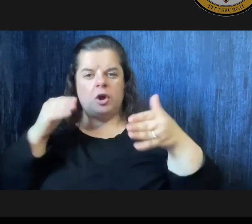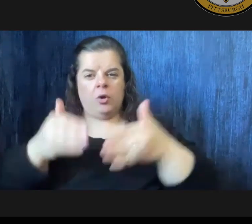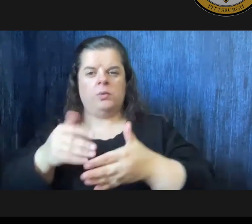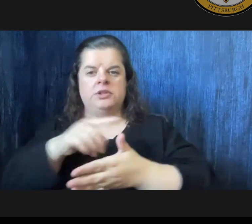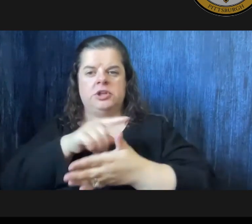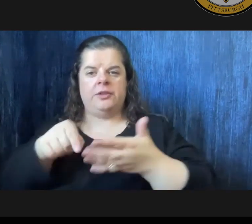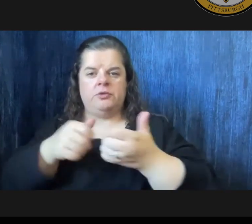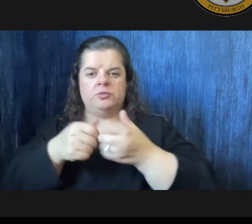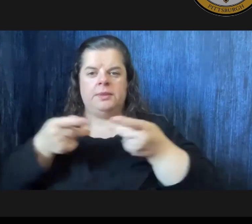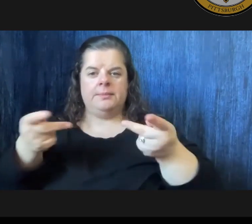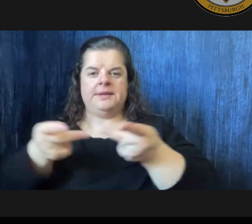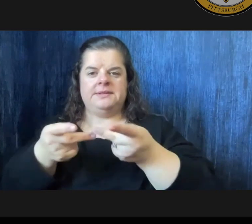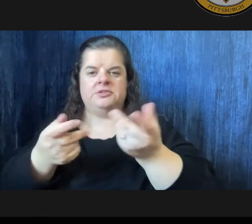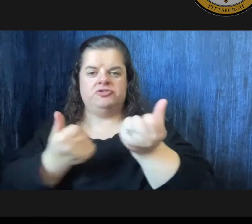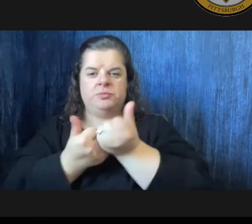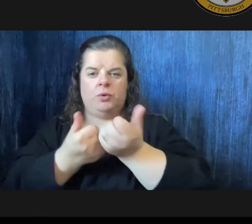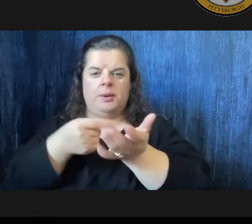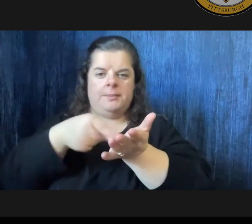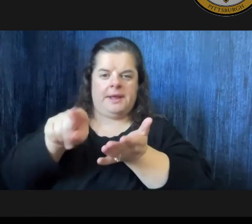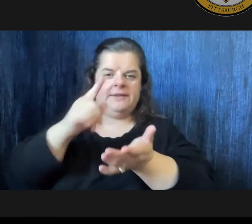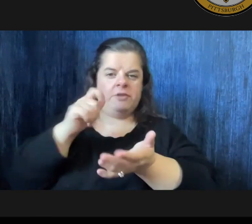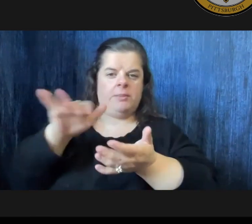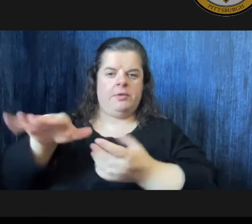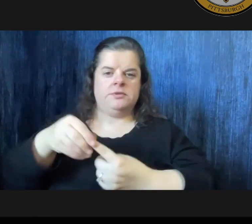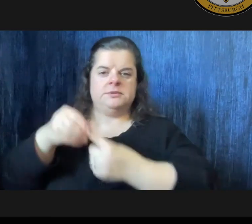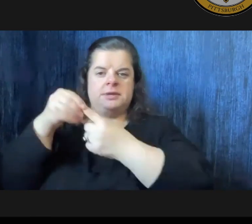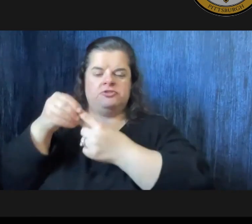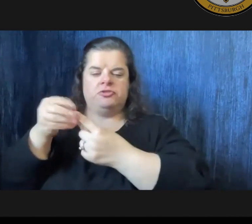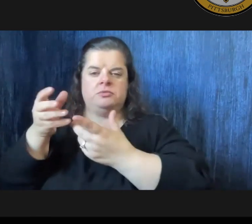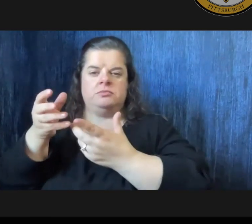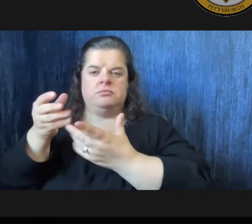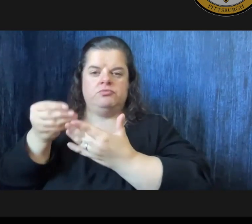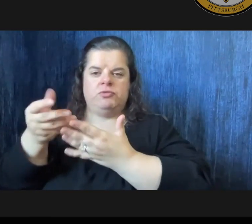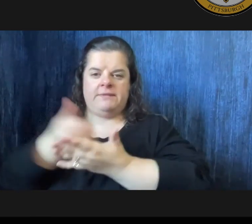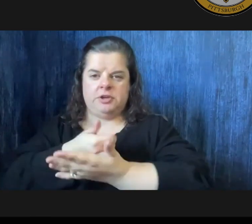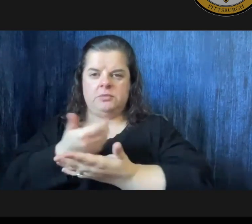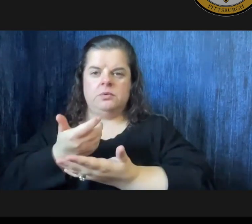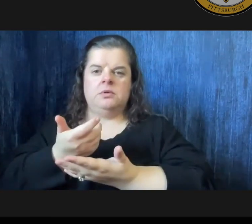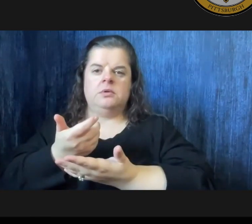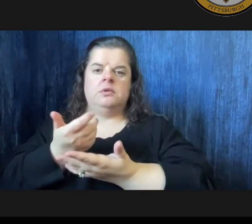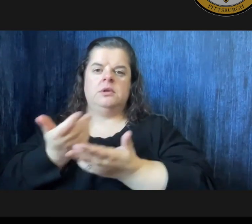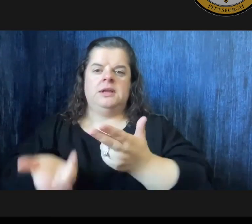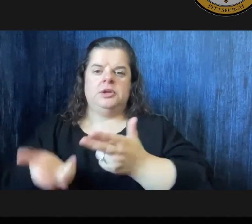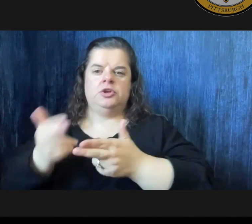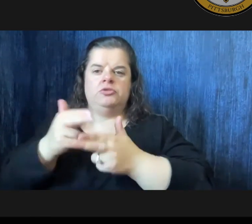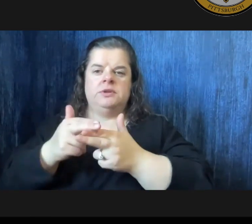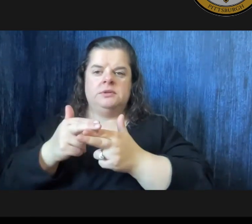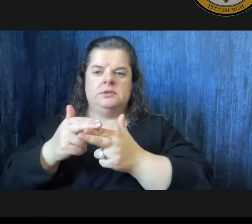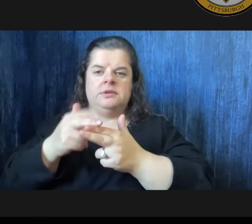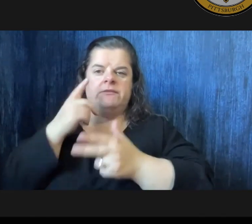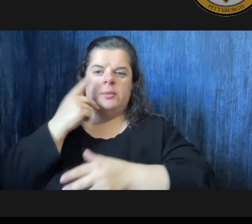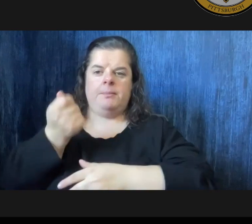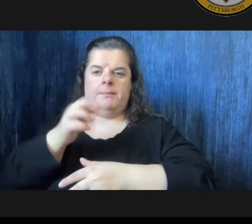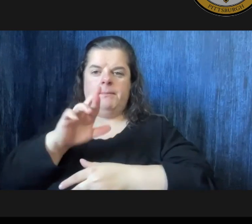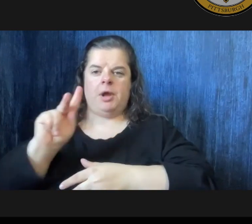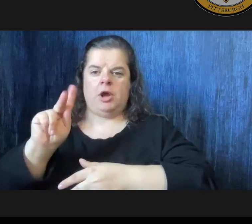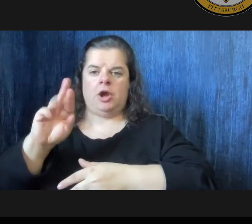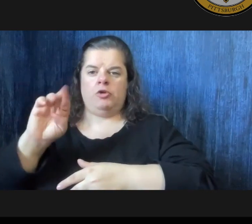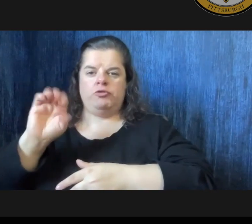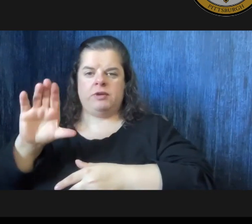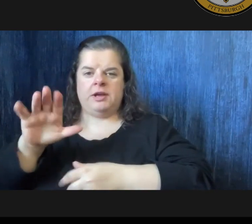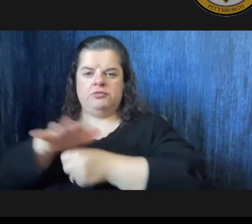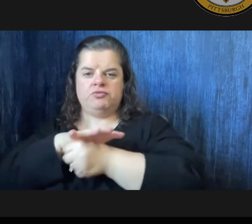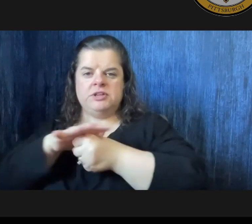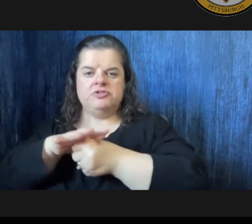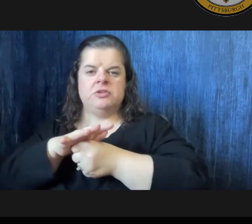positions that are funded from those special revenues you might notice that there's the increase in the parks and rec regional asset district trust